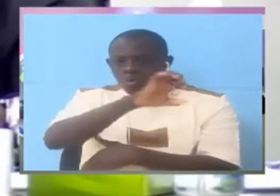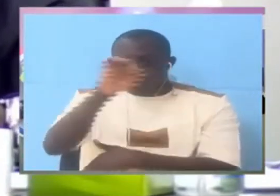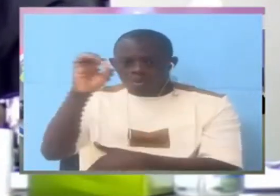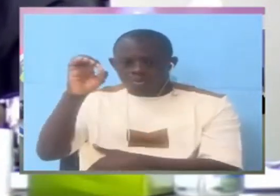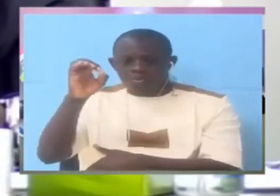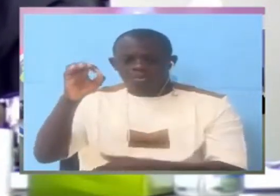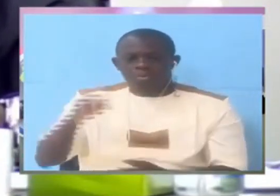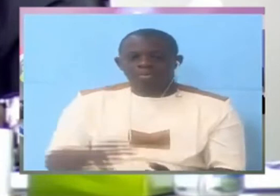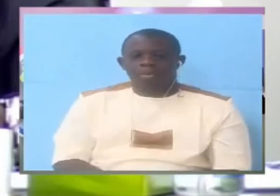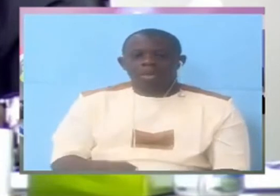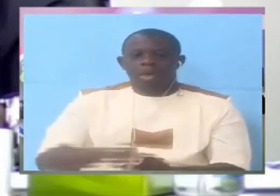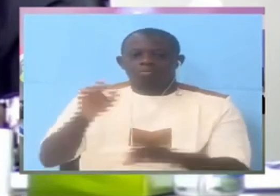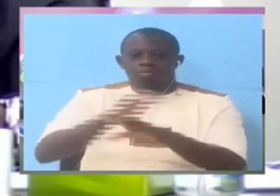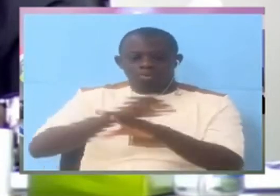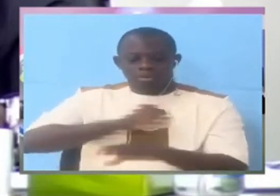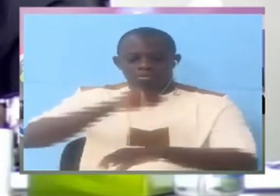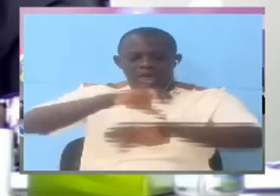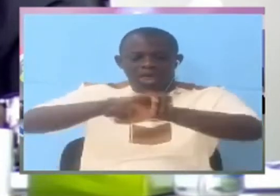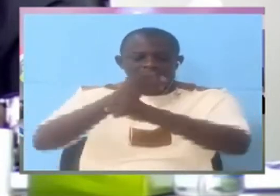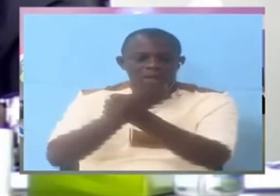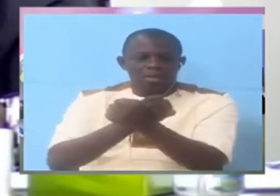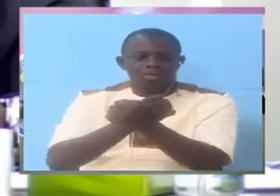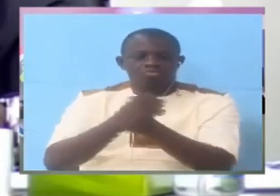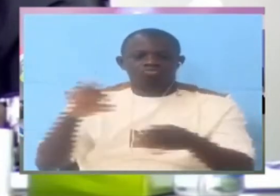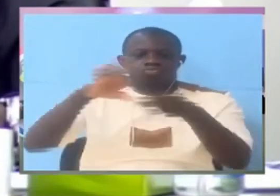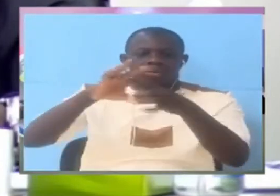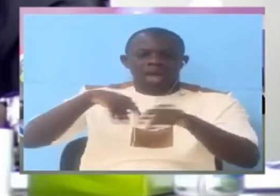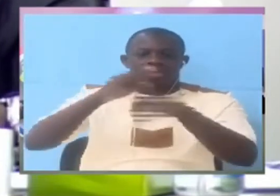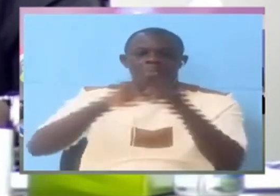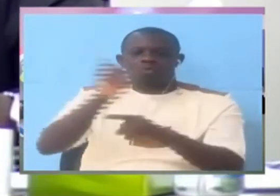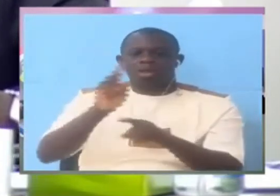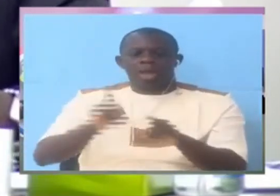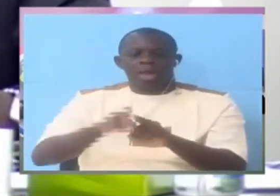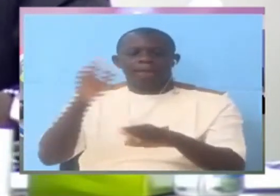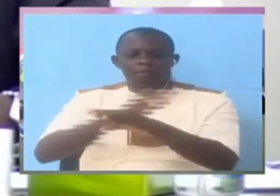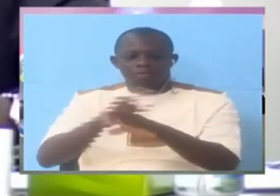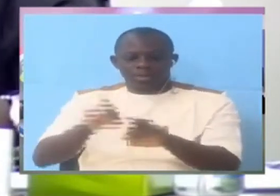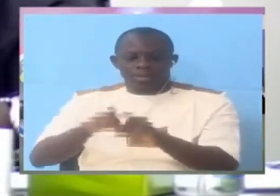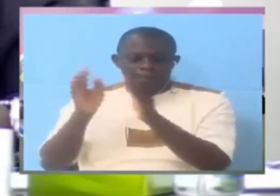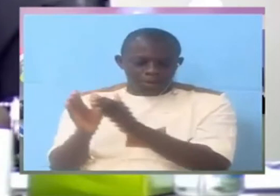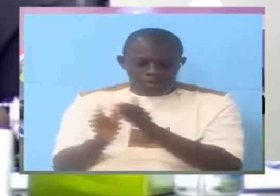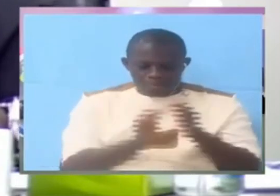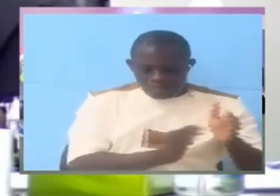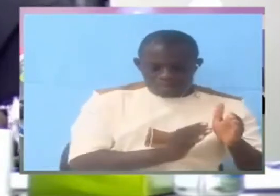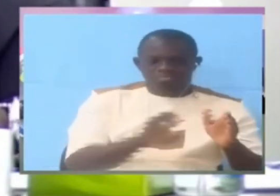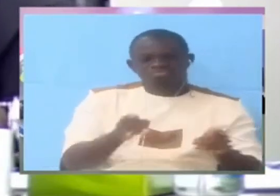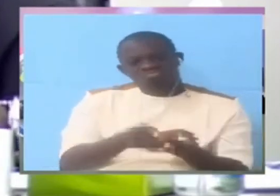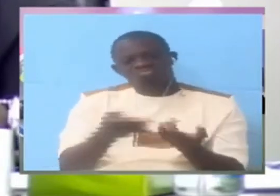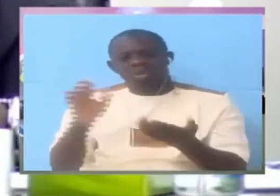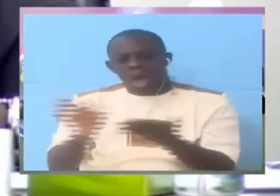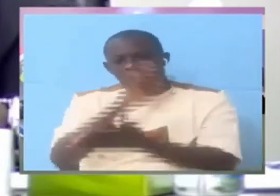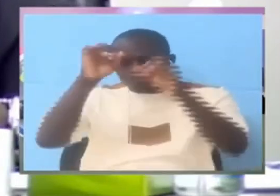was arrested in connection with an alleged coup d'etat or assassination plan by Lalo Jaite.